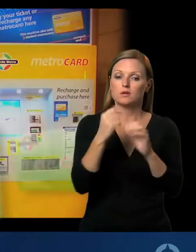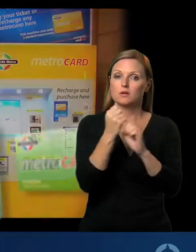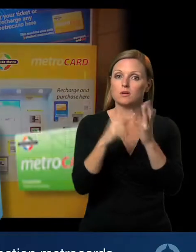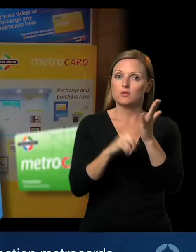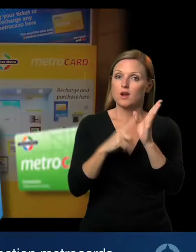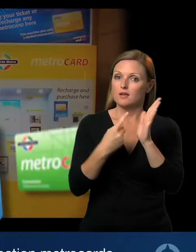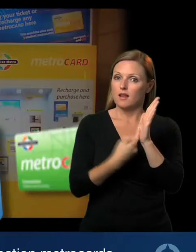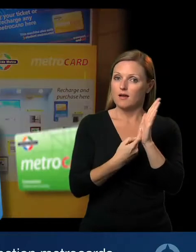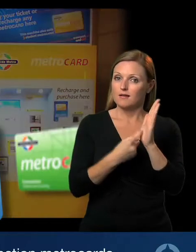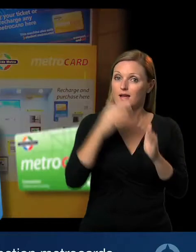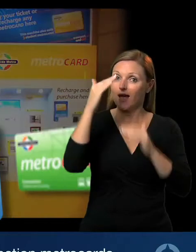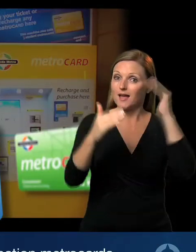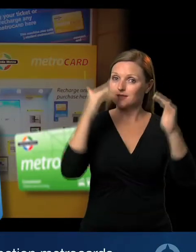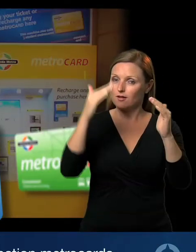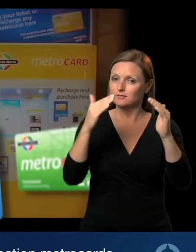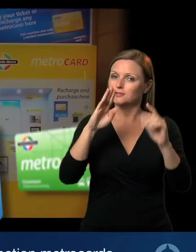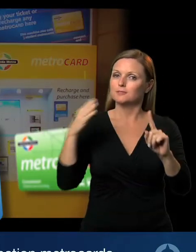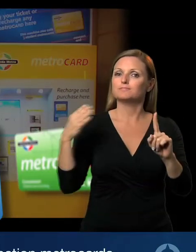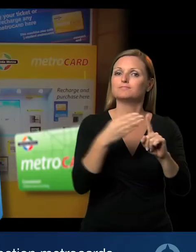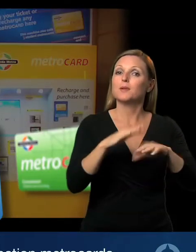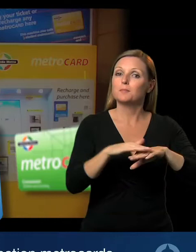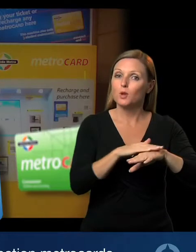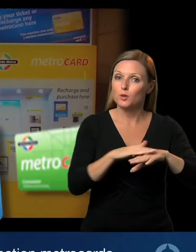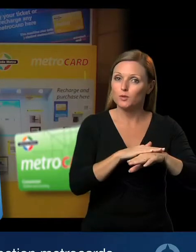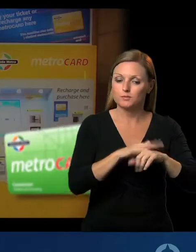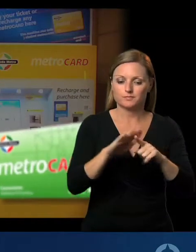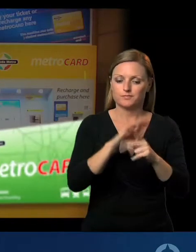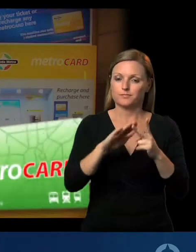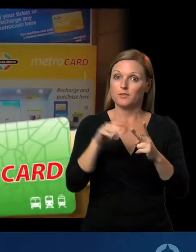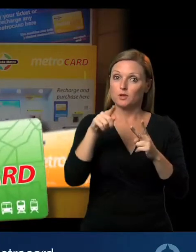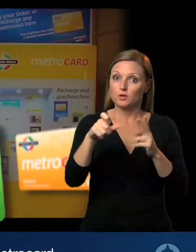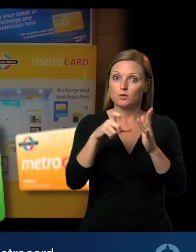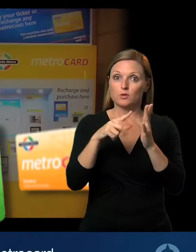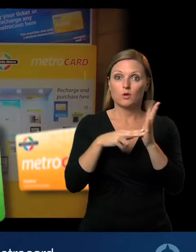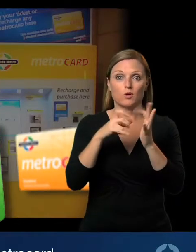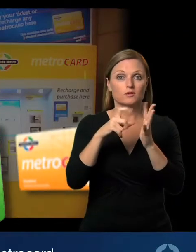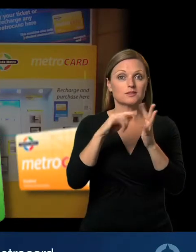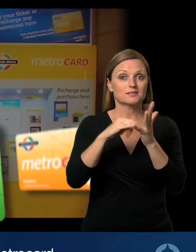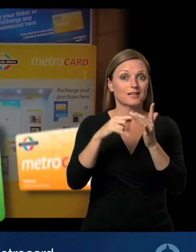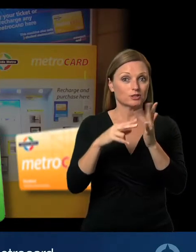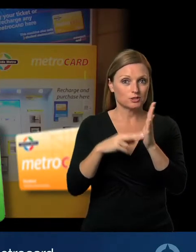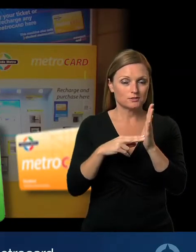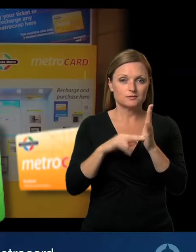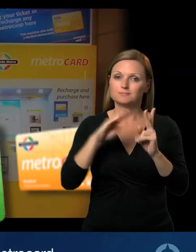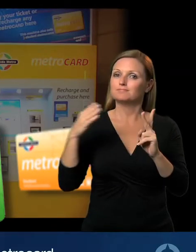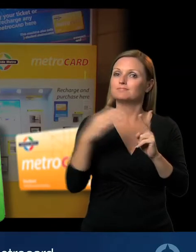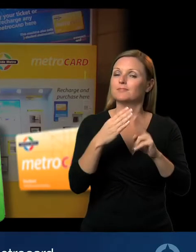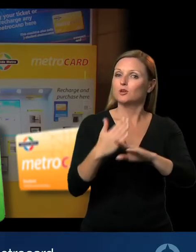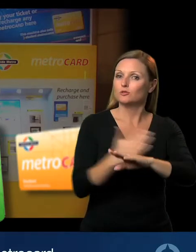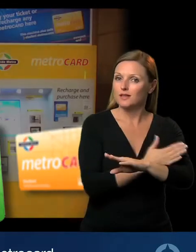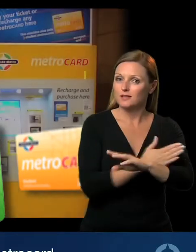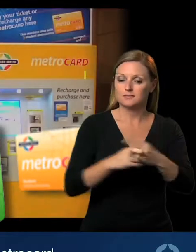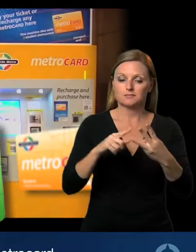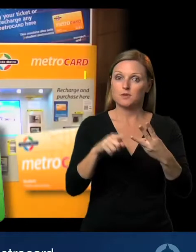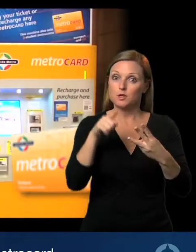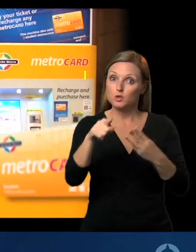This one is where you buy regular and two-section metro cards. This one is to buy a concession metro